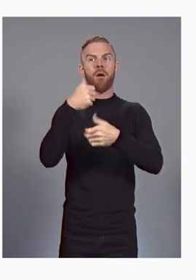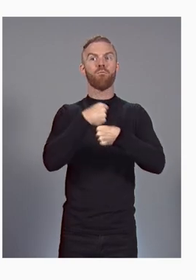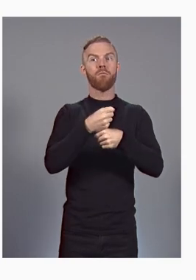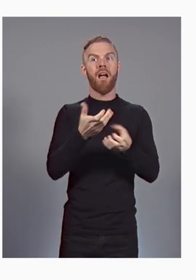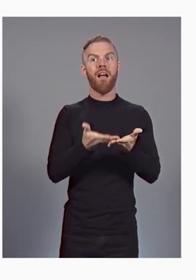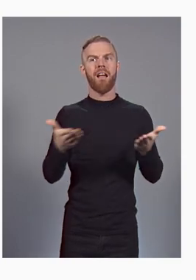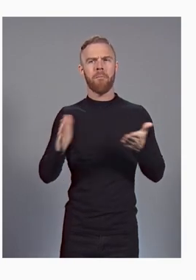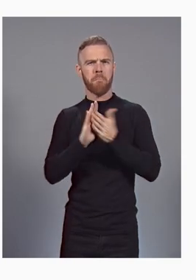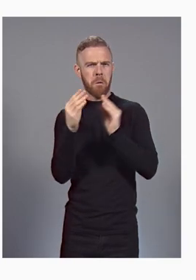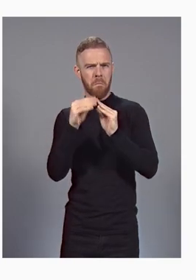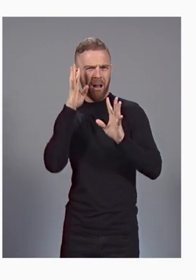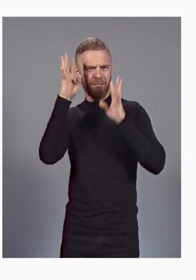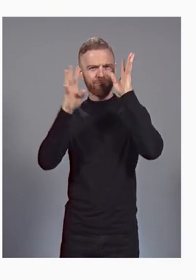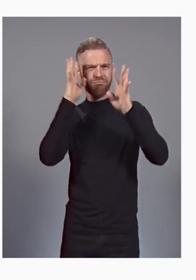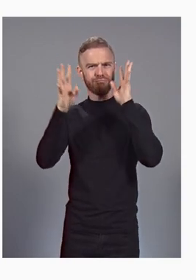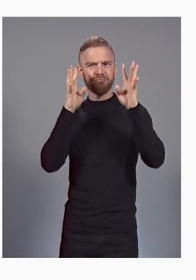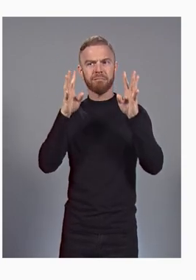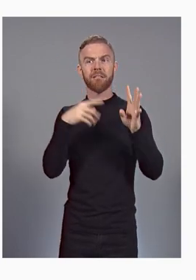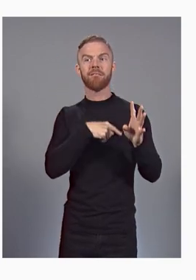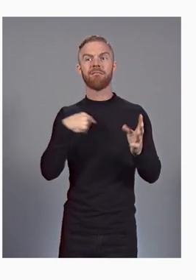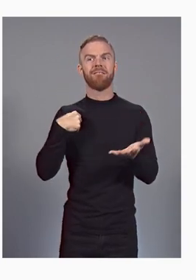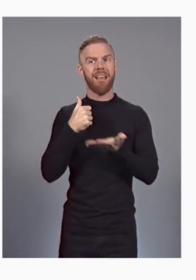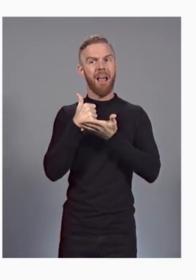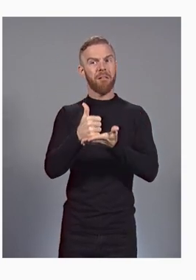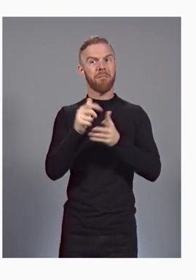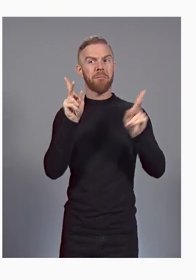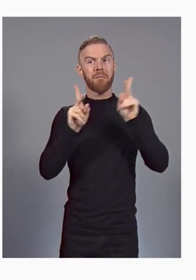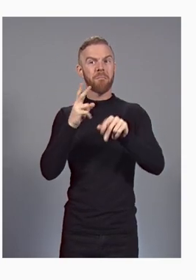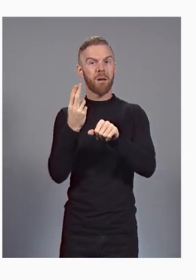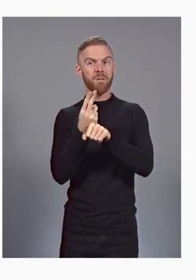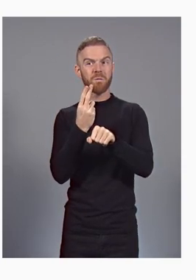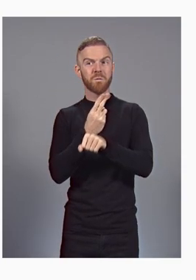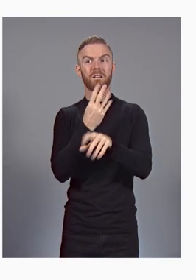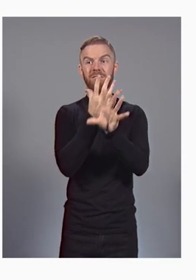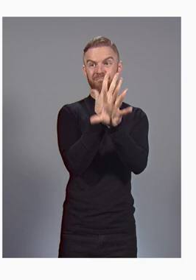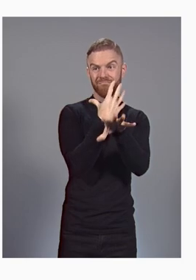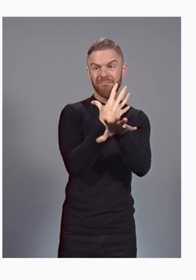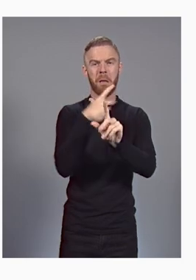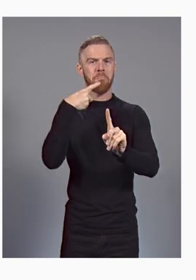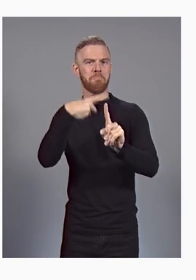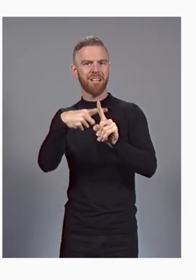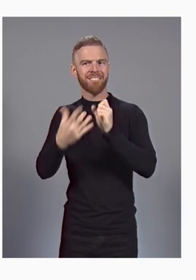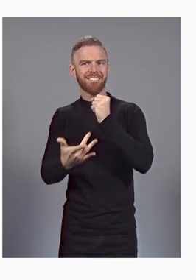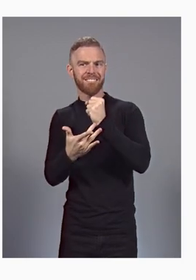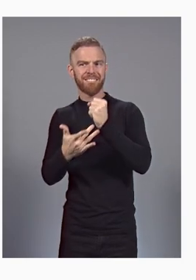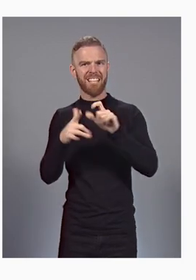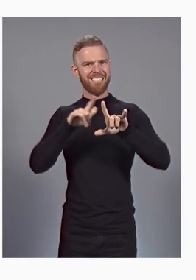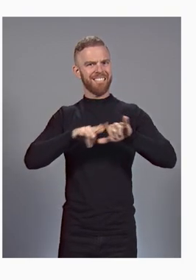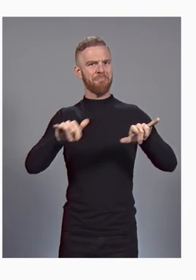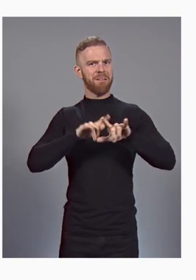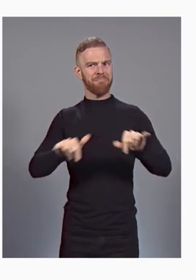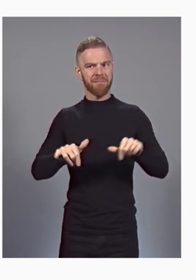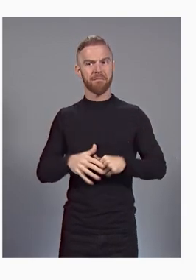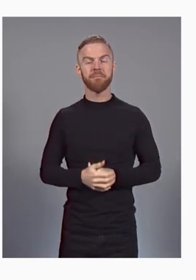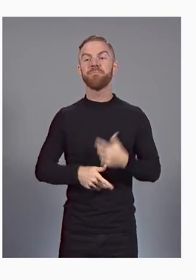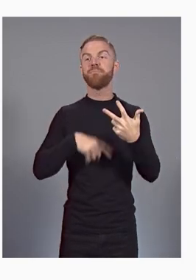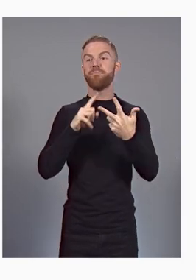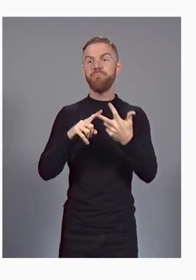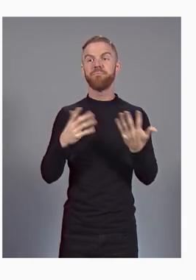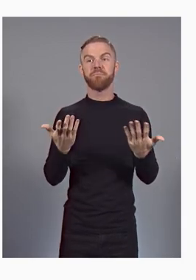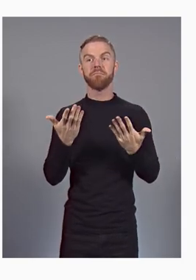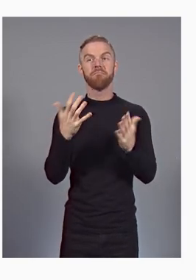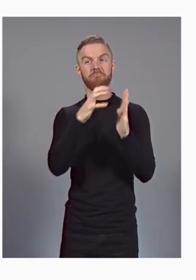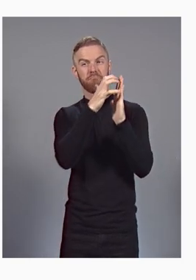enabling people to search using video and text simultaneously, to summarizing long documents and highlighting what matters.